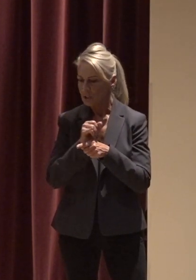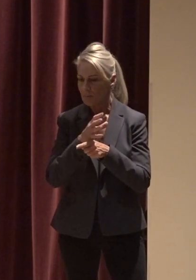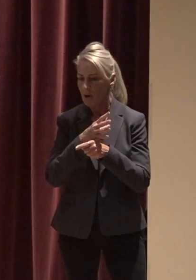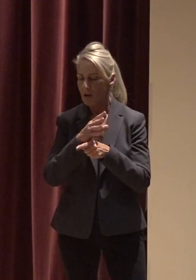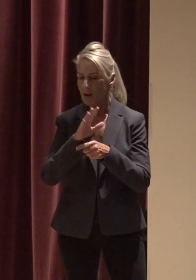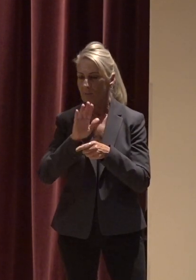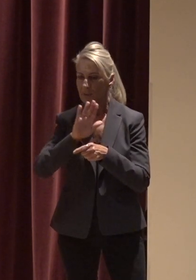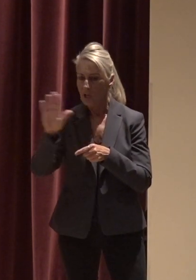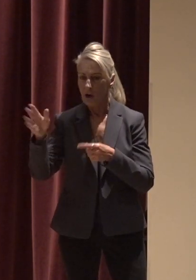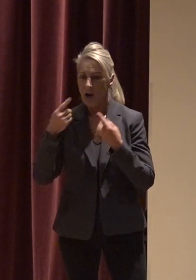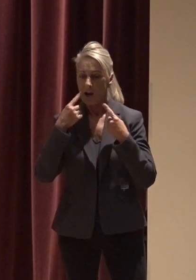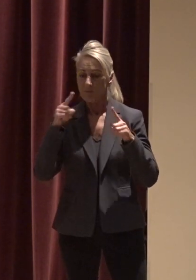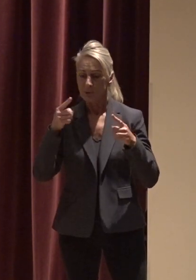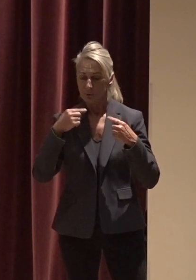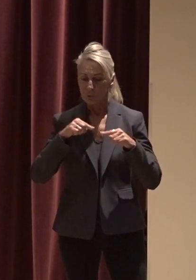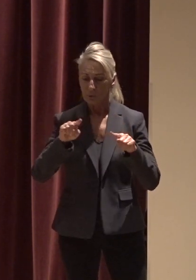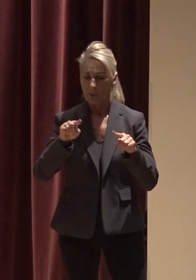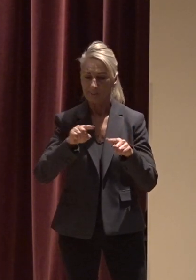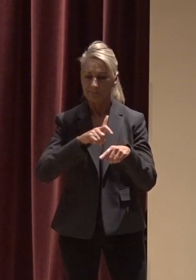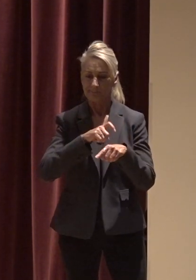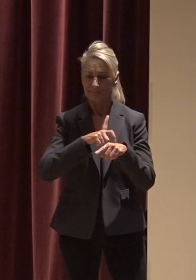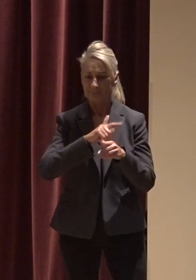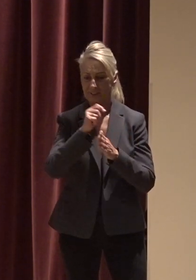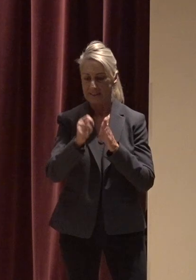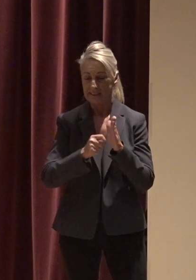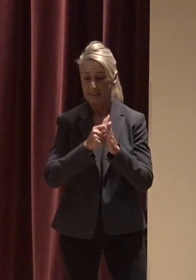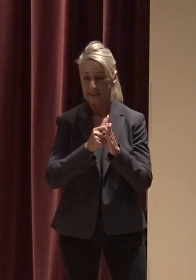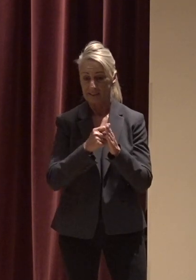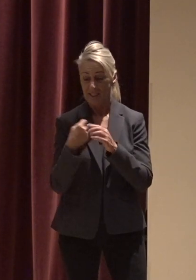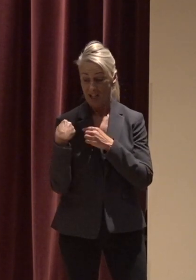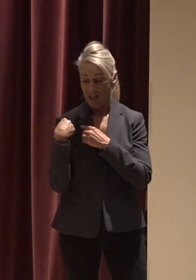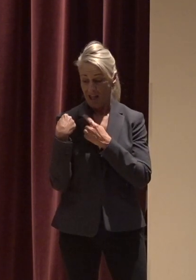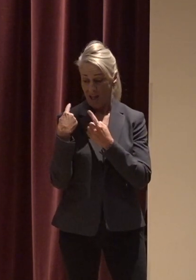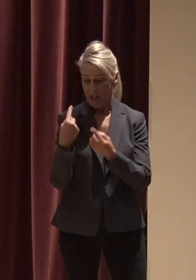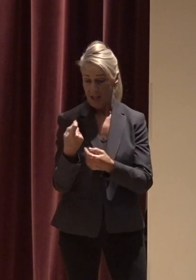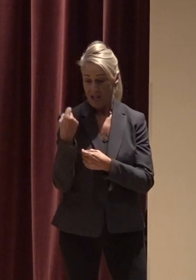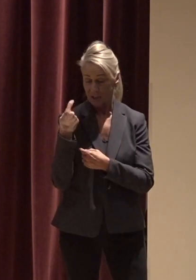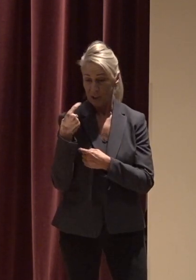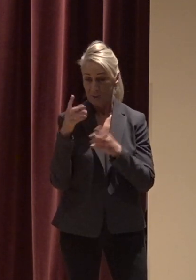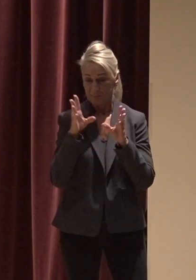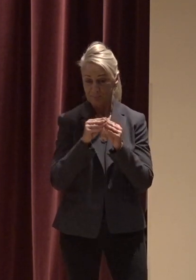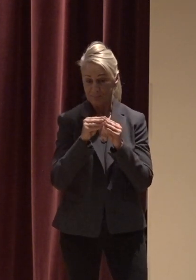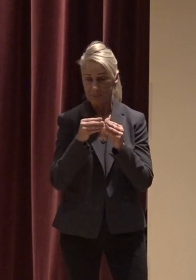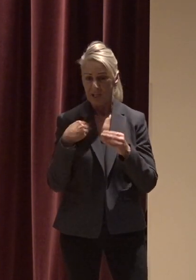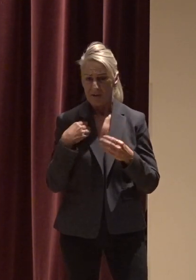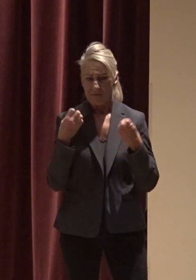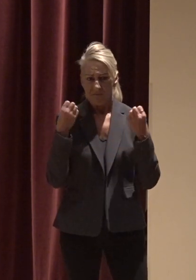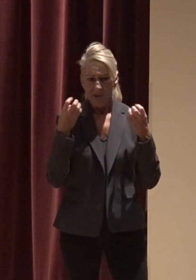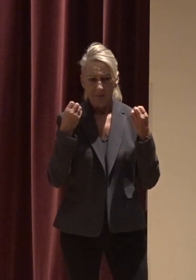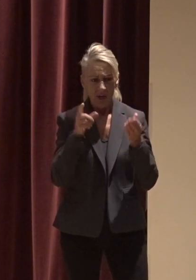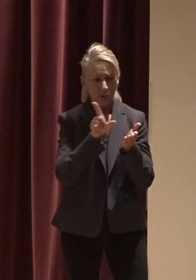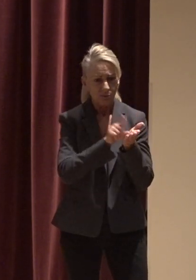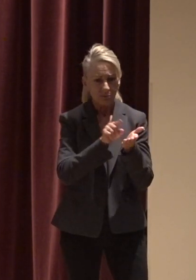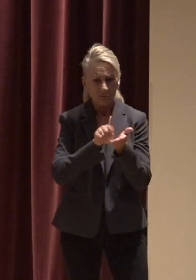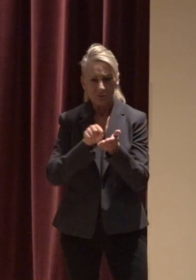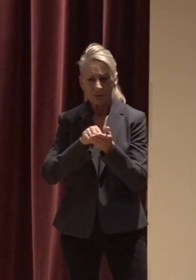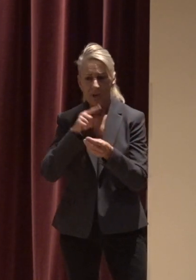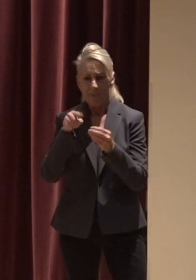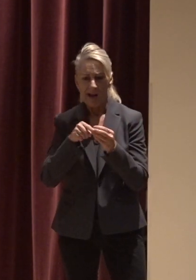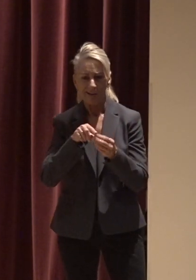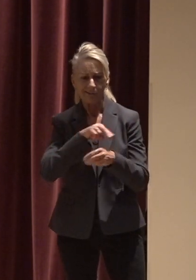over the season since last year symposium there have been a slew of media reports on natural disasters